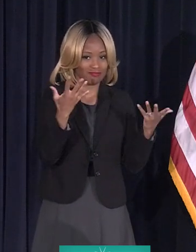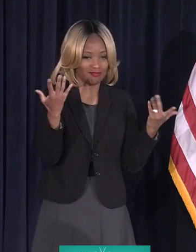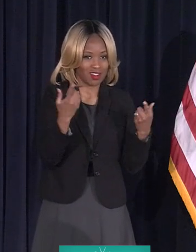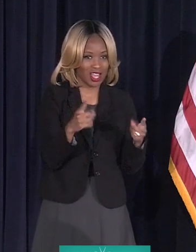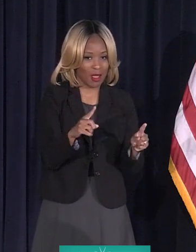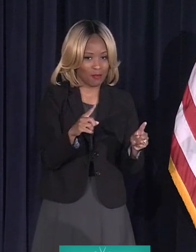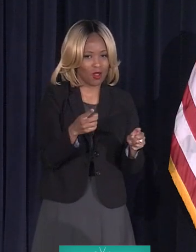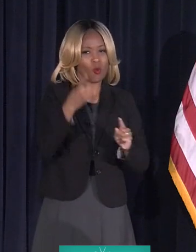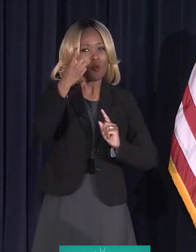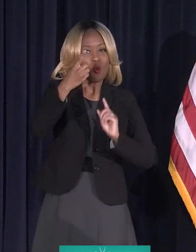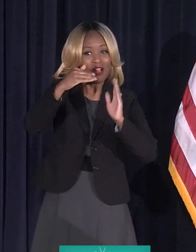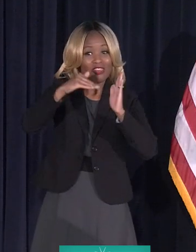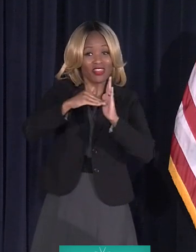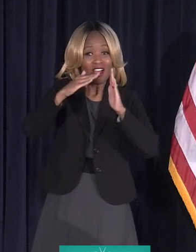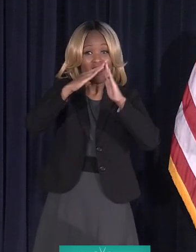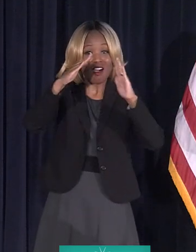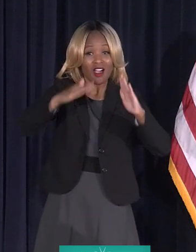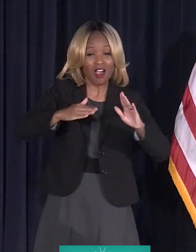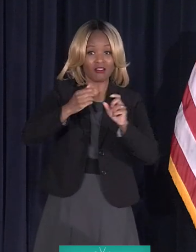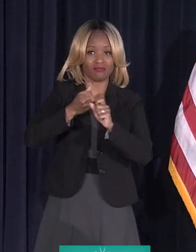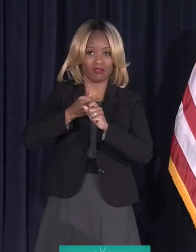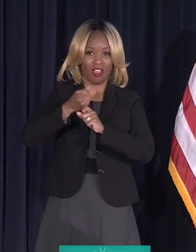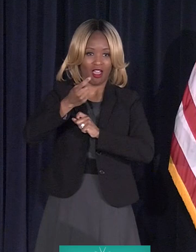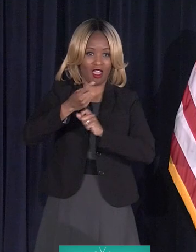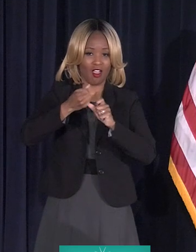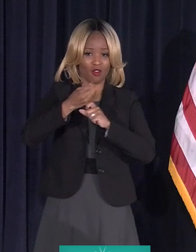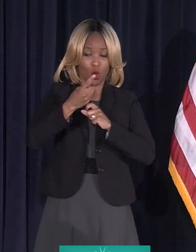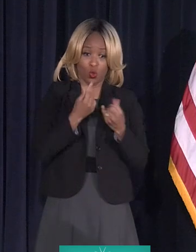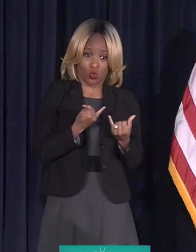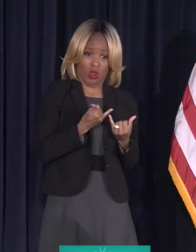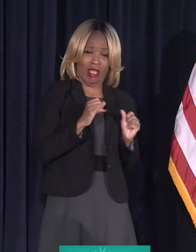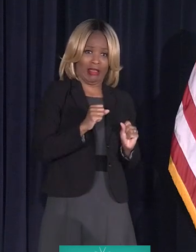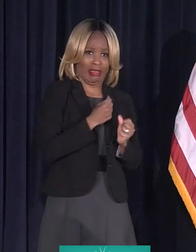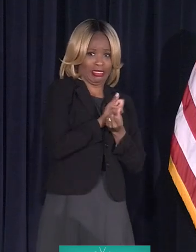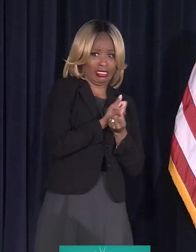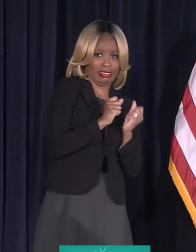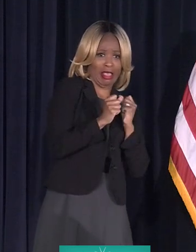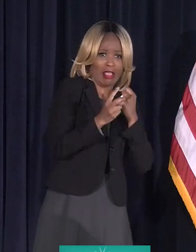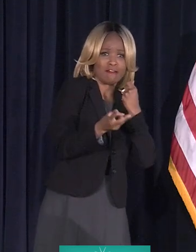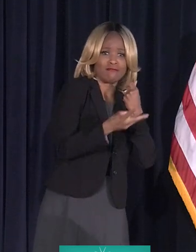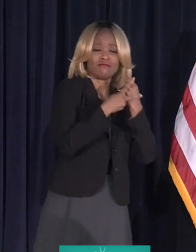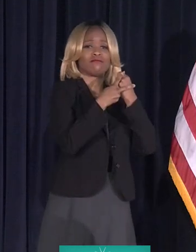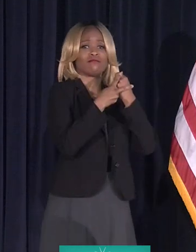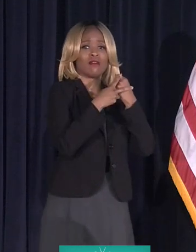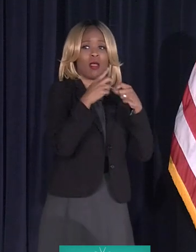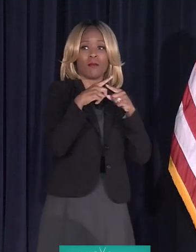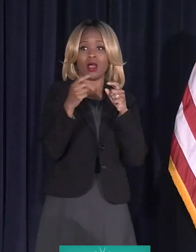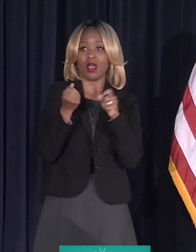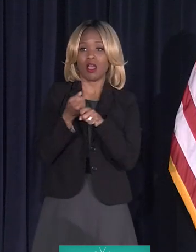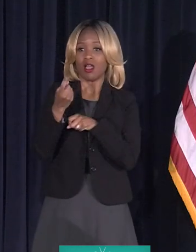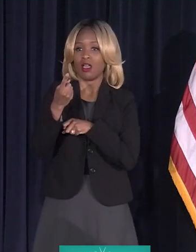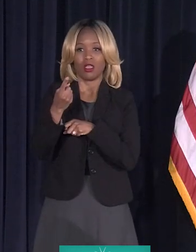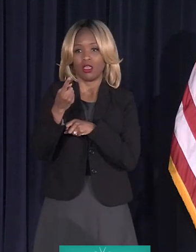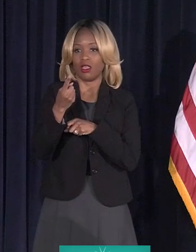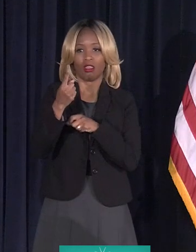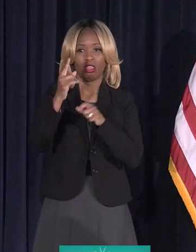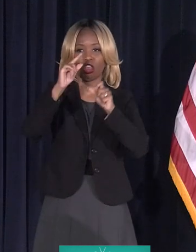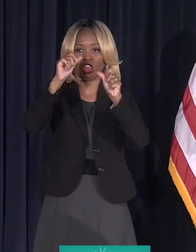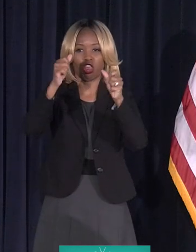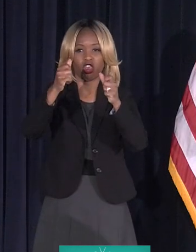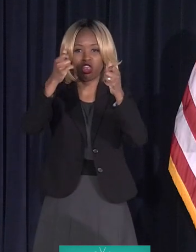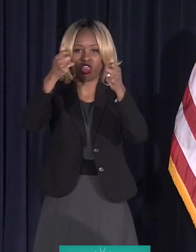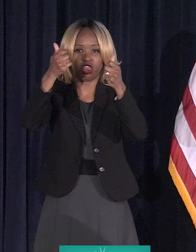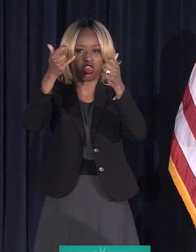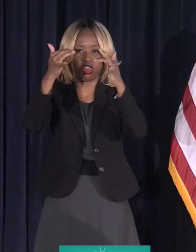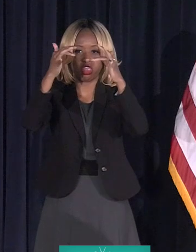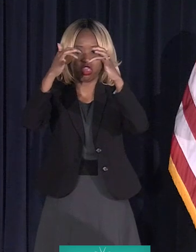houses a year that could be saved today, a year from now, will be too far gone. Whether it's vandals,